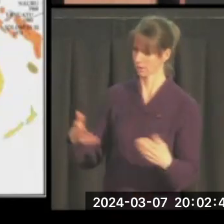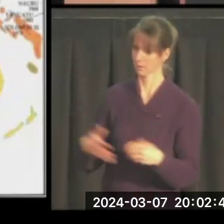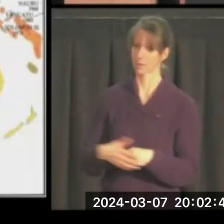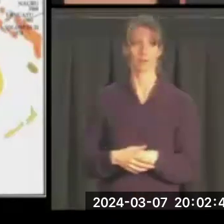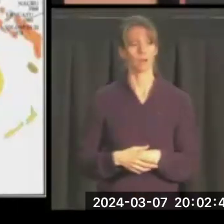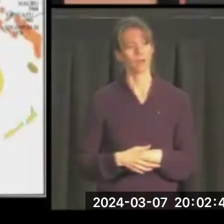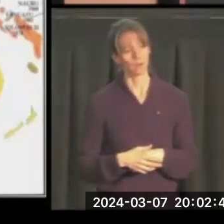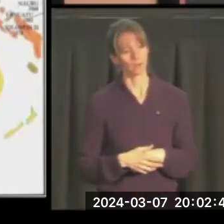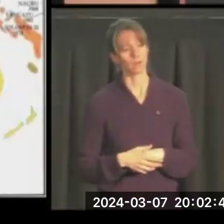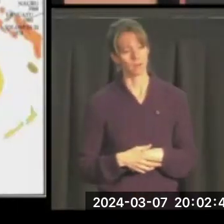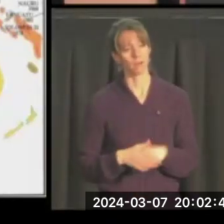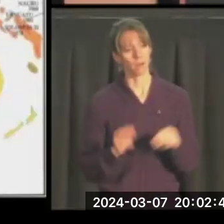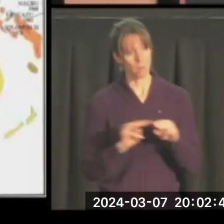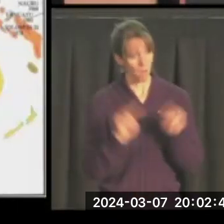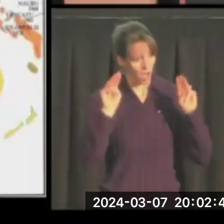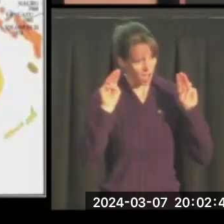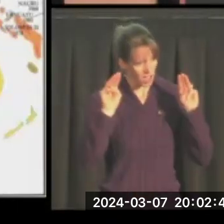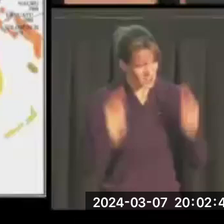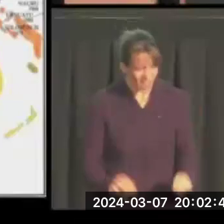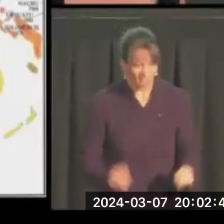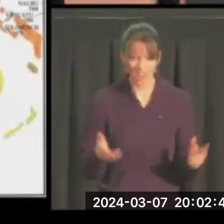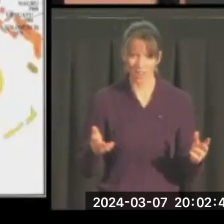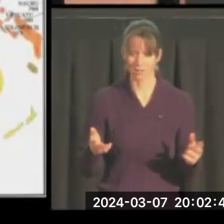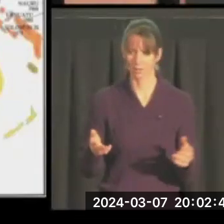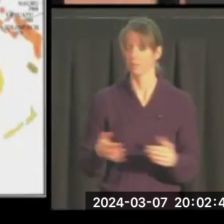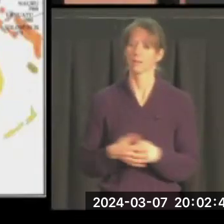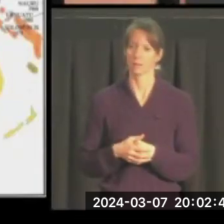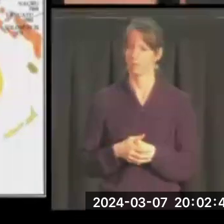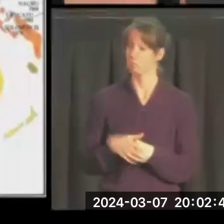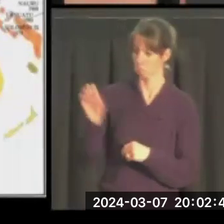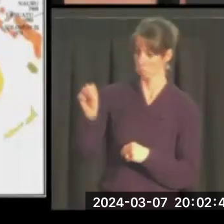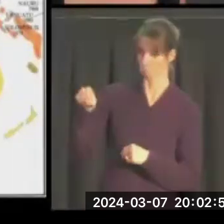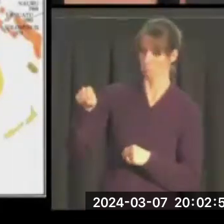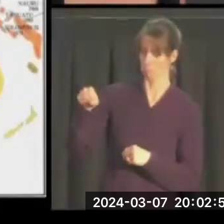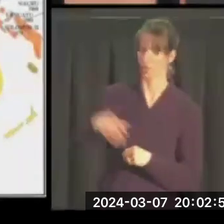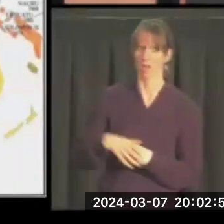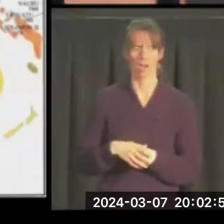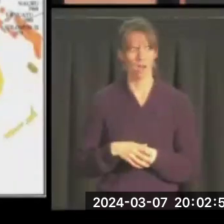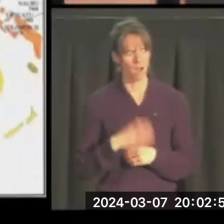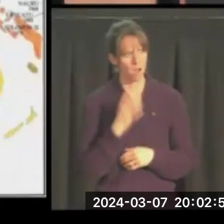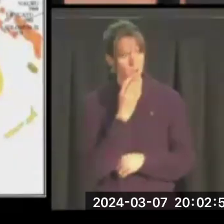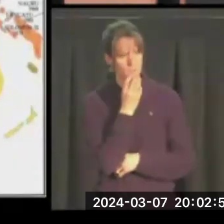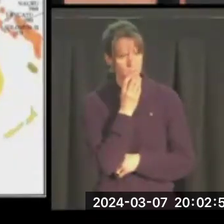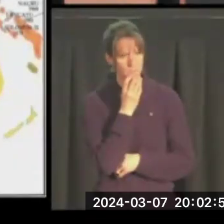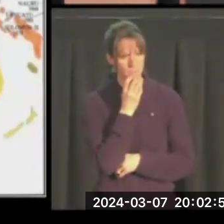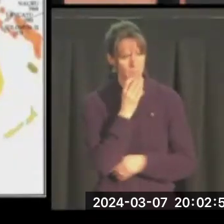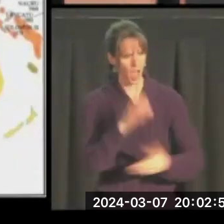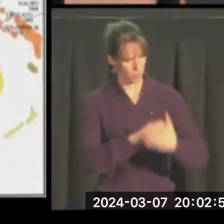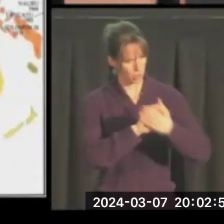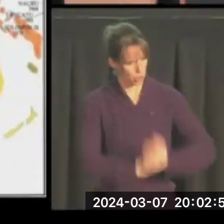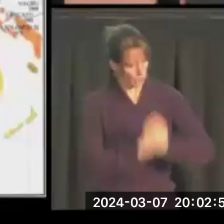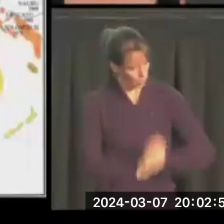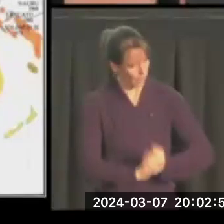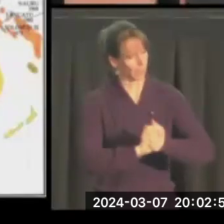And he said, Montana? May I have a spot? I said, yes. He said, let me shake your hand.